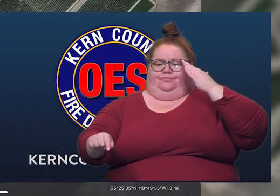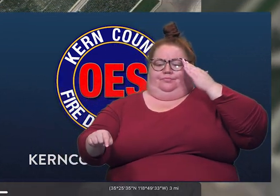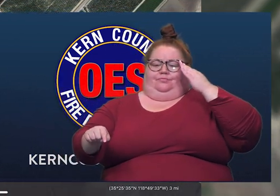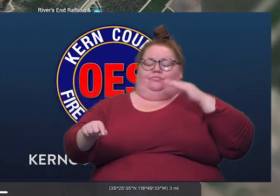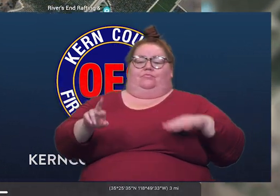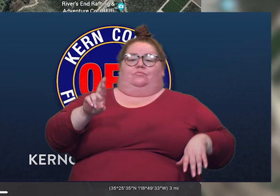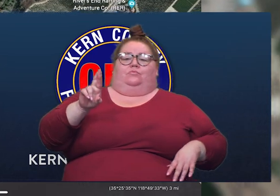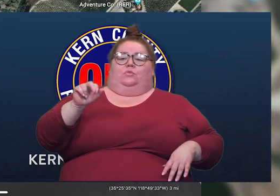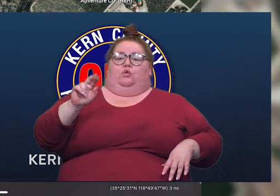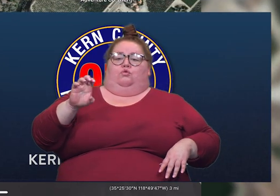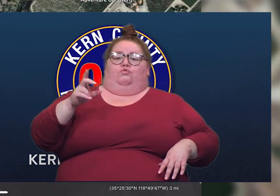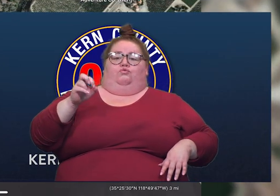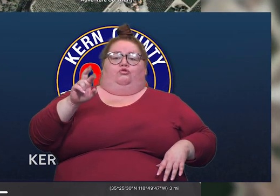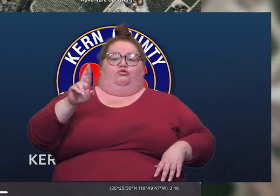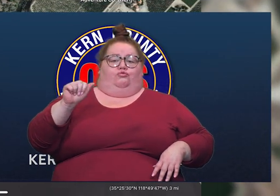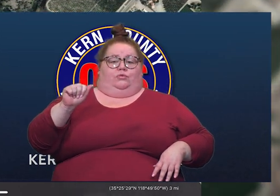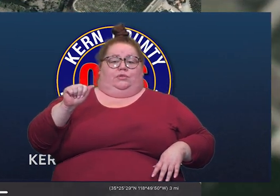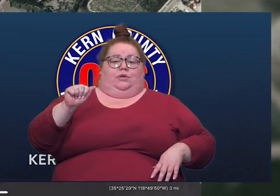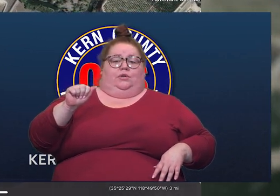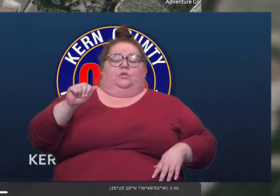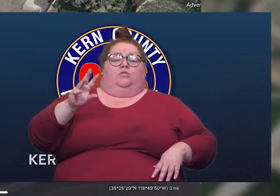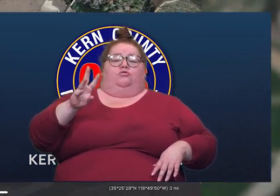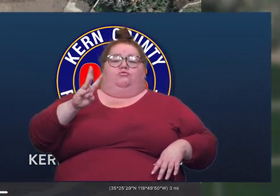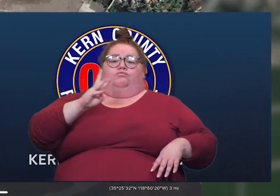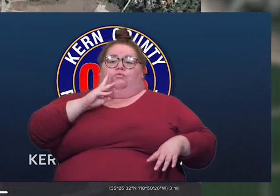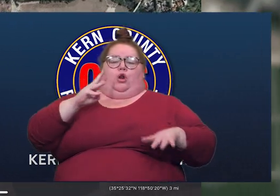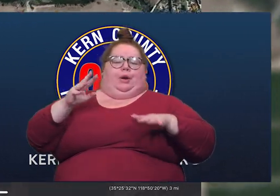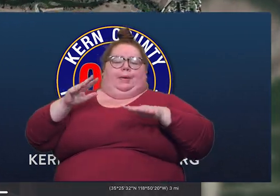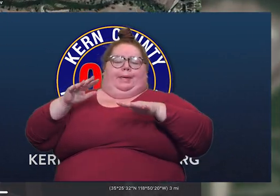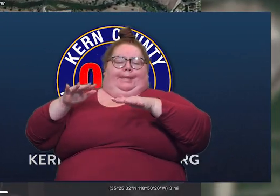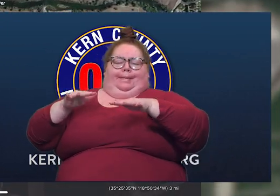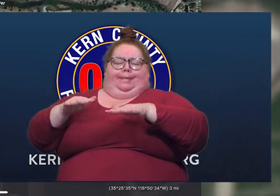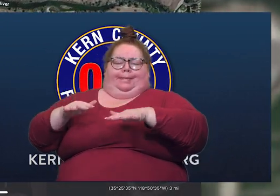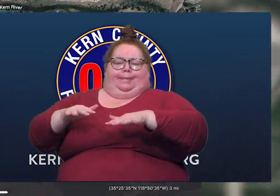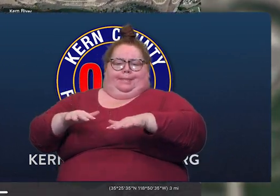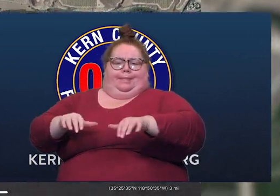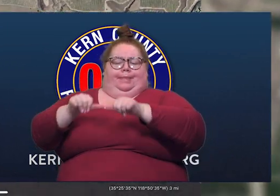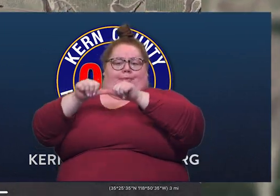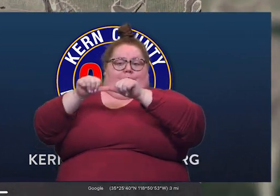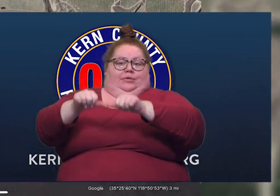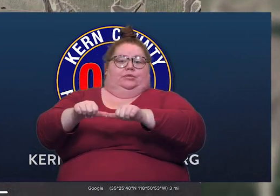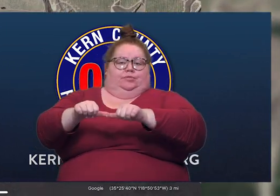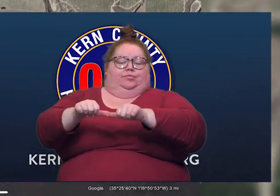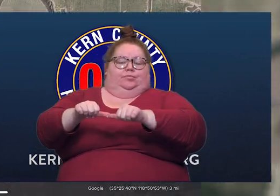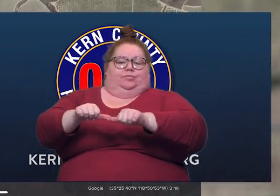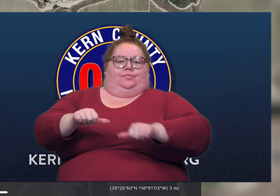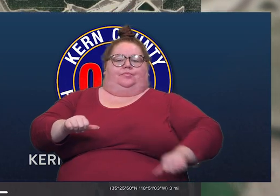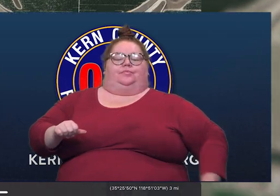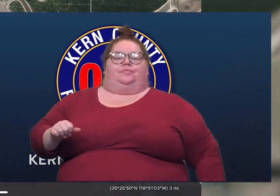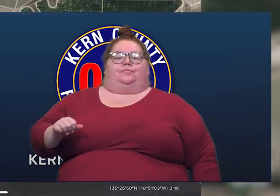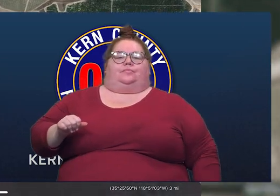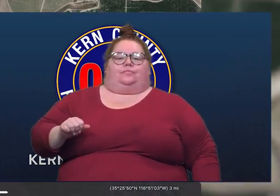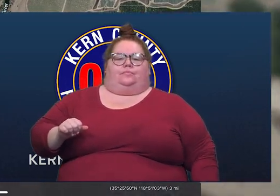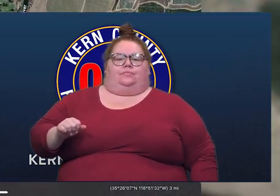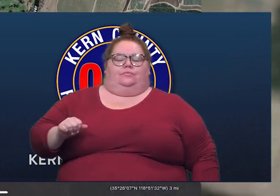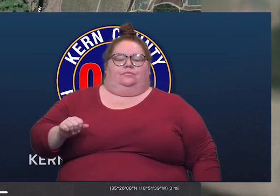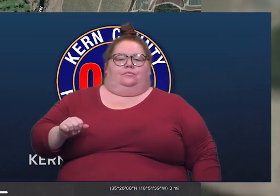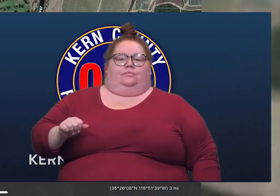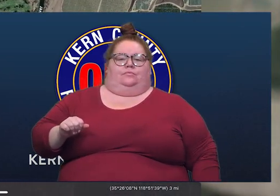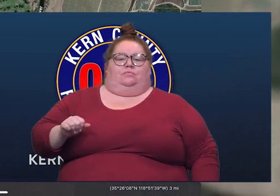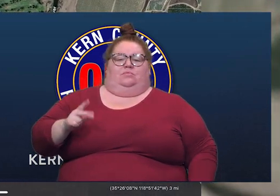through the Rancheria area, through the river, it continues to flow. So when we get to